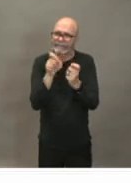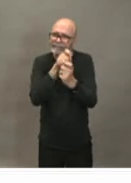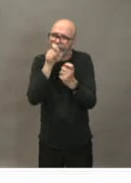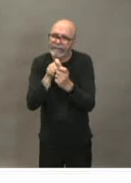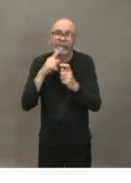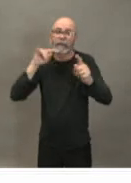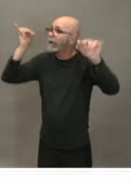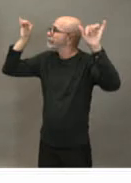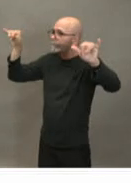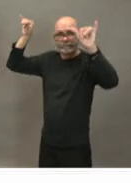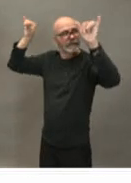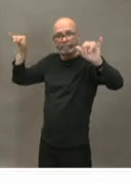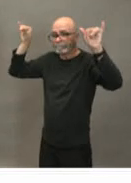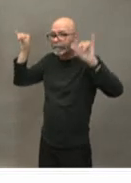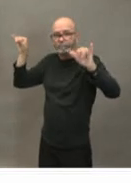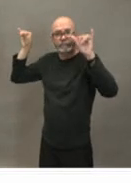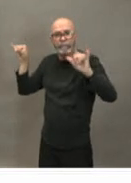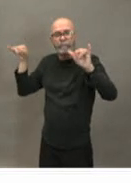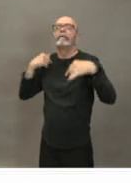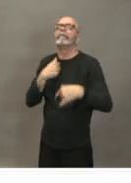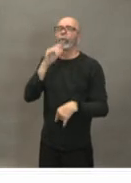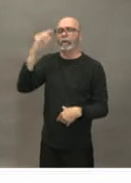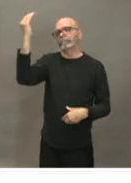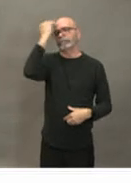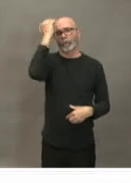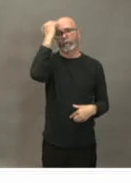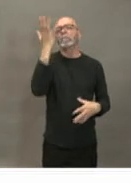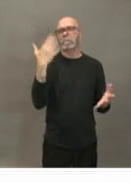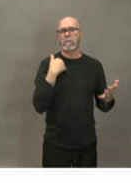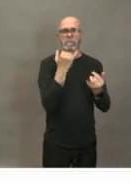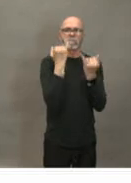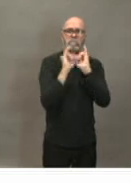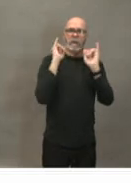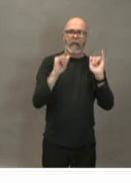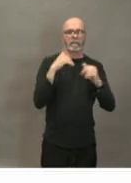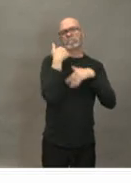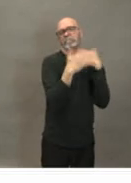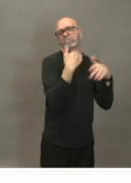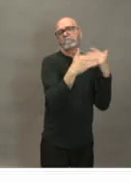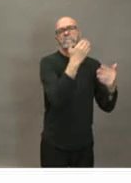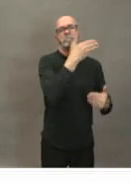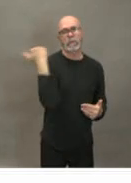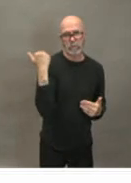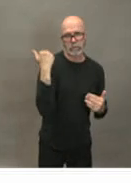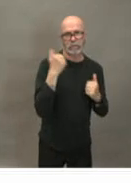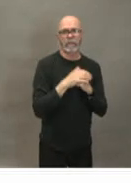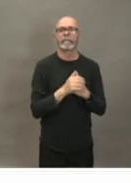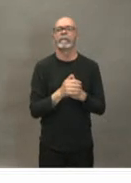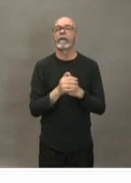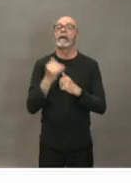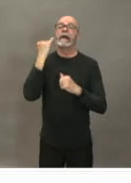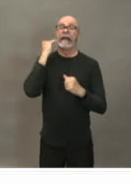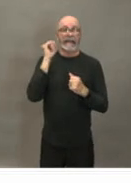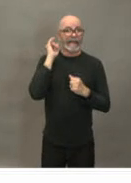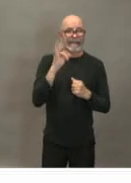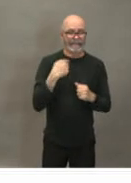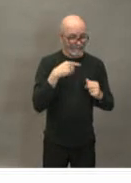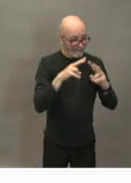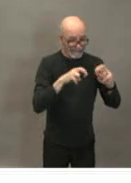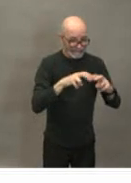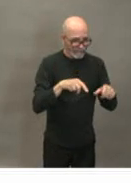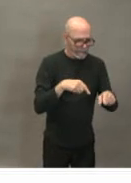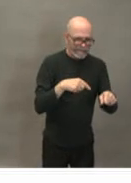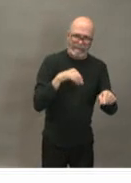to to release negative results but for the positive results we would still send them to the national microbiology lab for confirmation how long